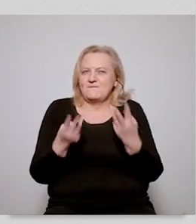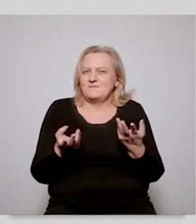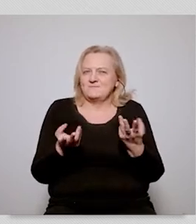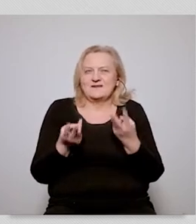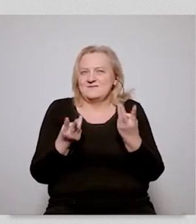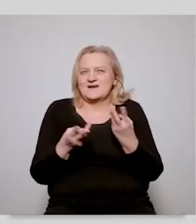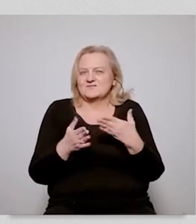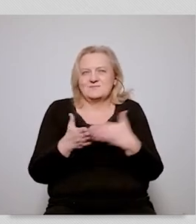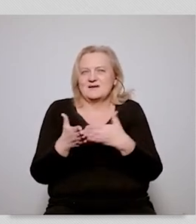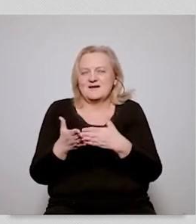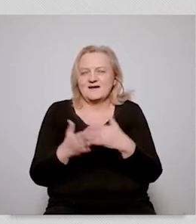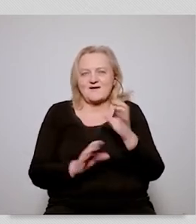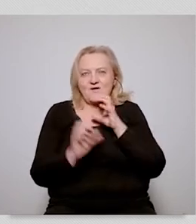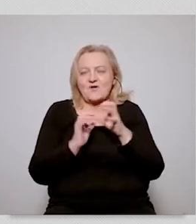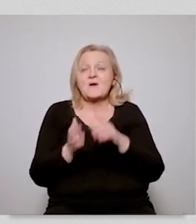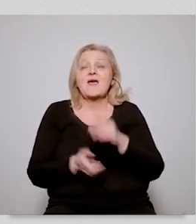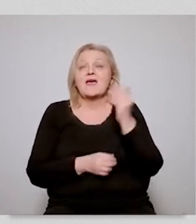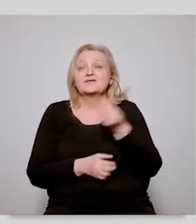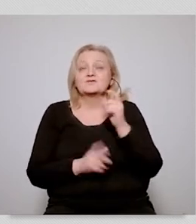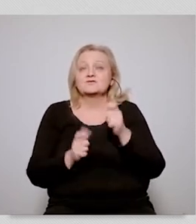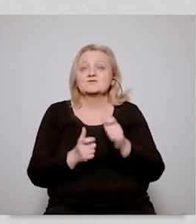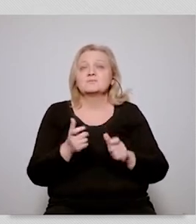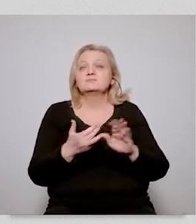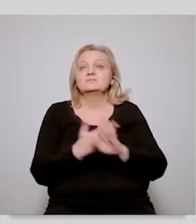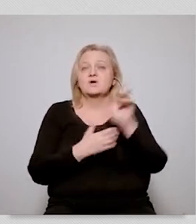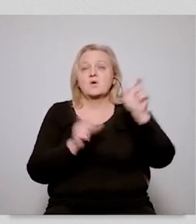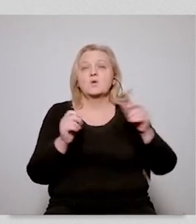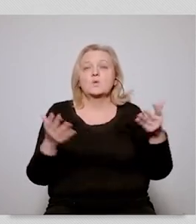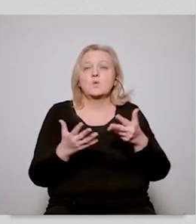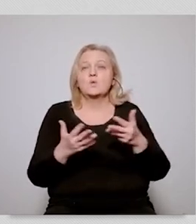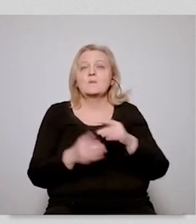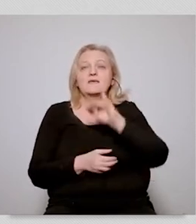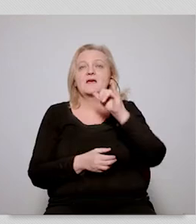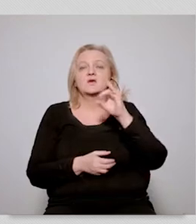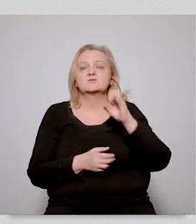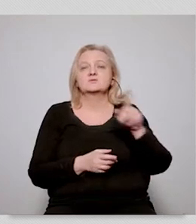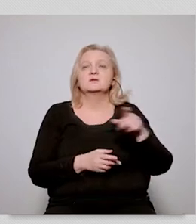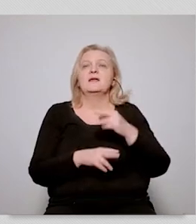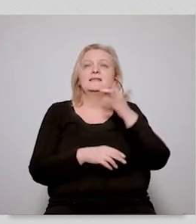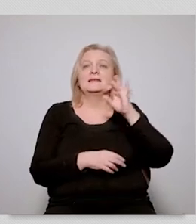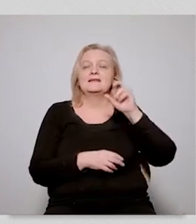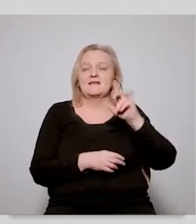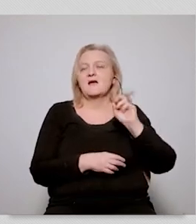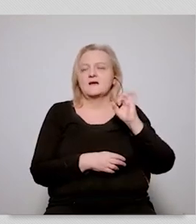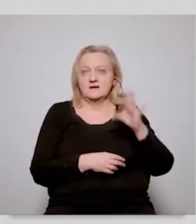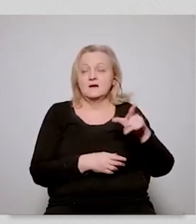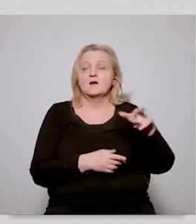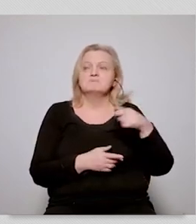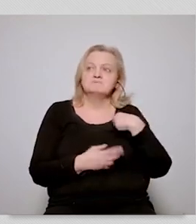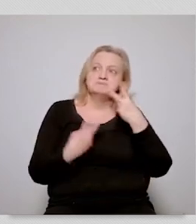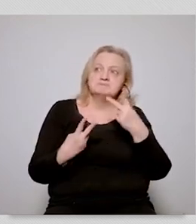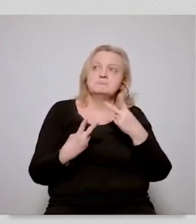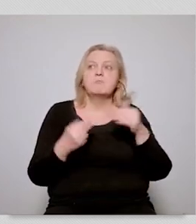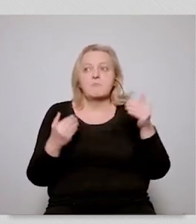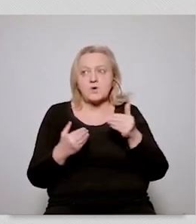suv um there is a barrier in communication uh the jaguilonian club a